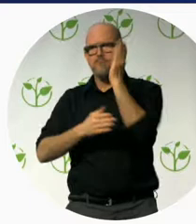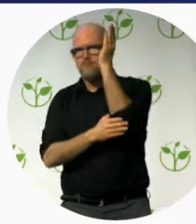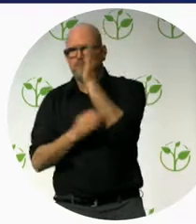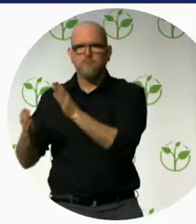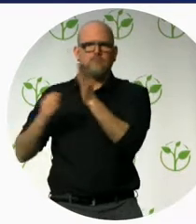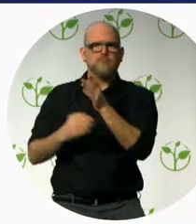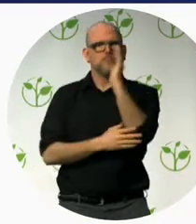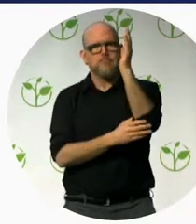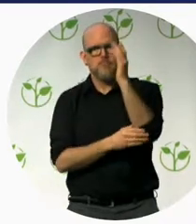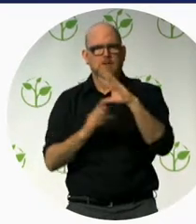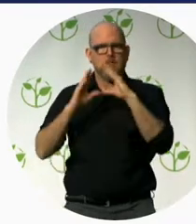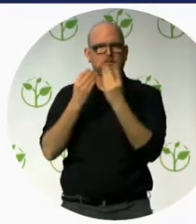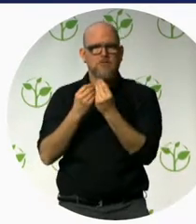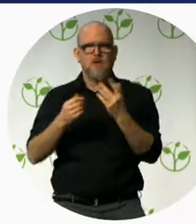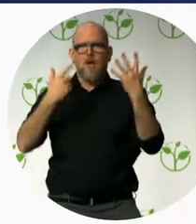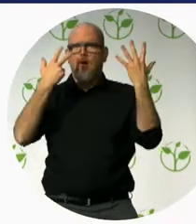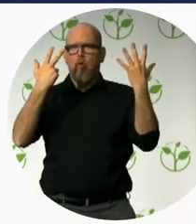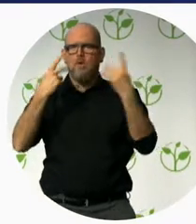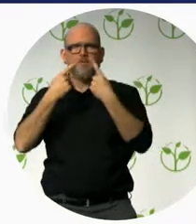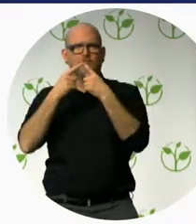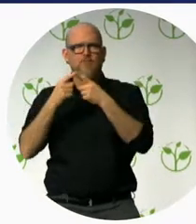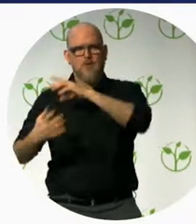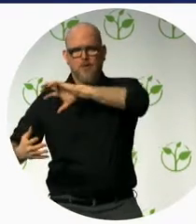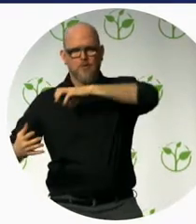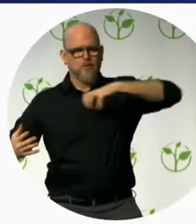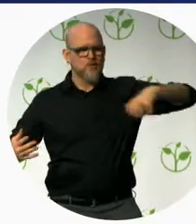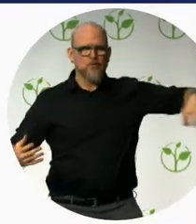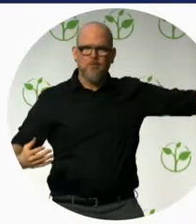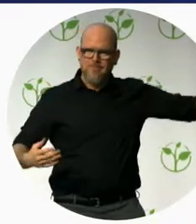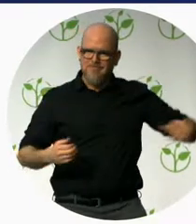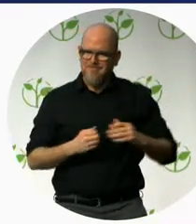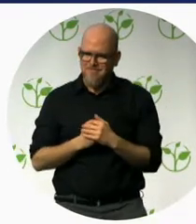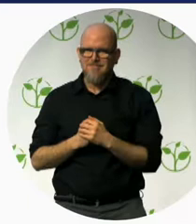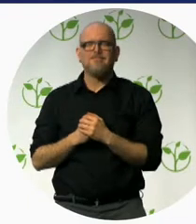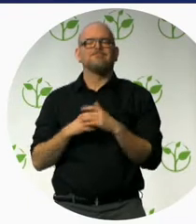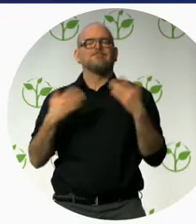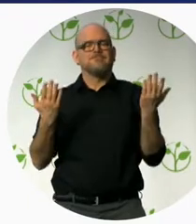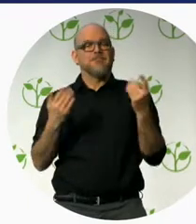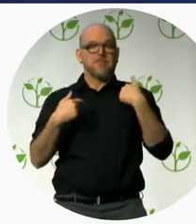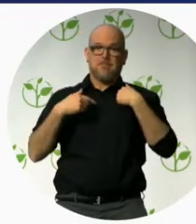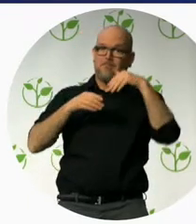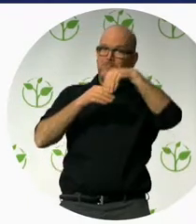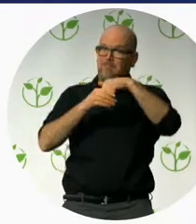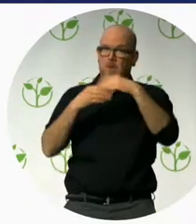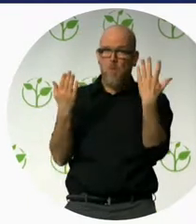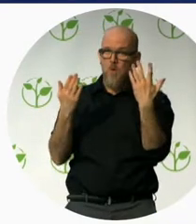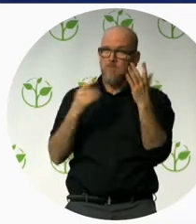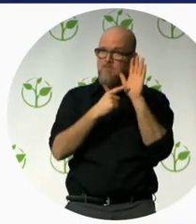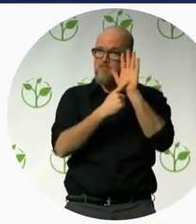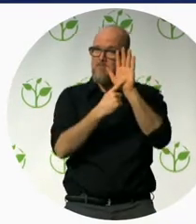countries, nine speakers from eight different countries, who will be talking to us about their best practices in policies